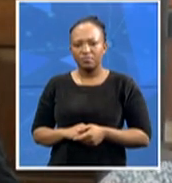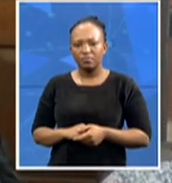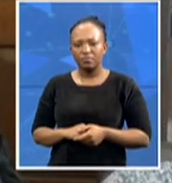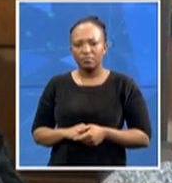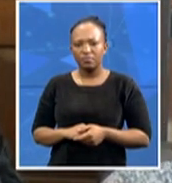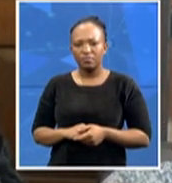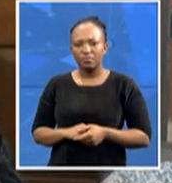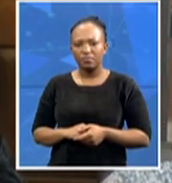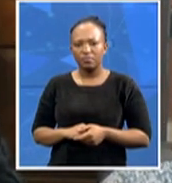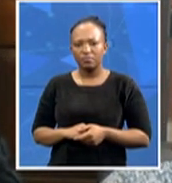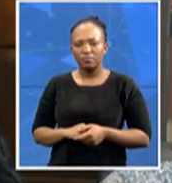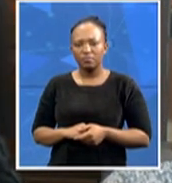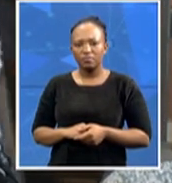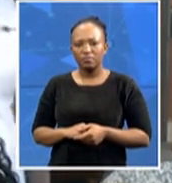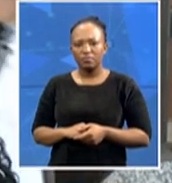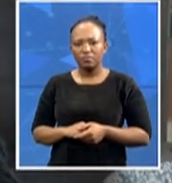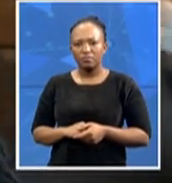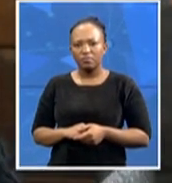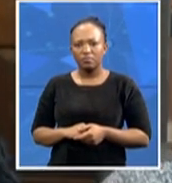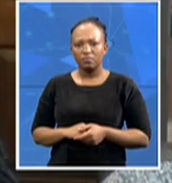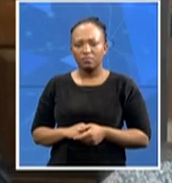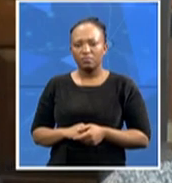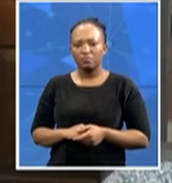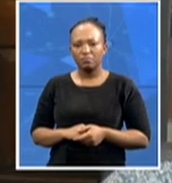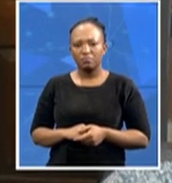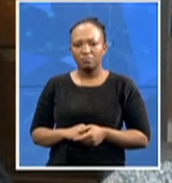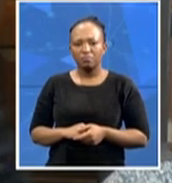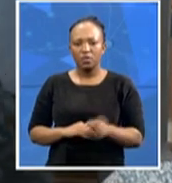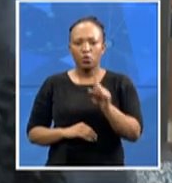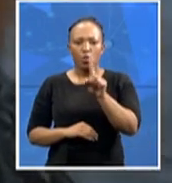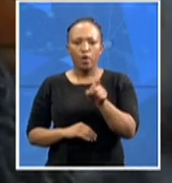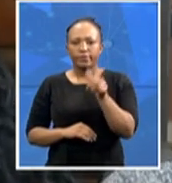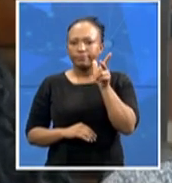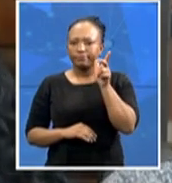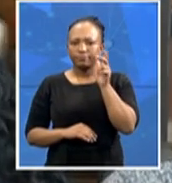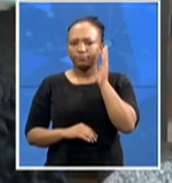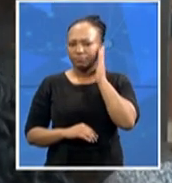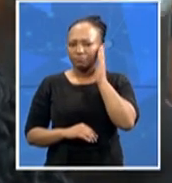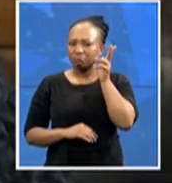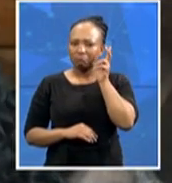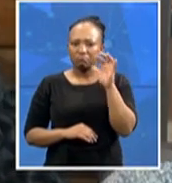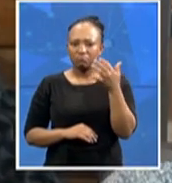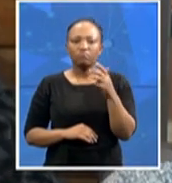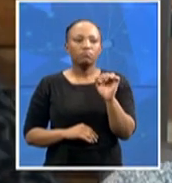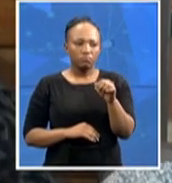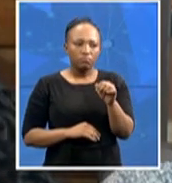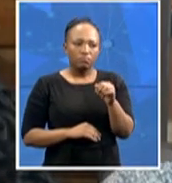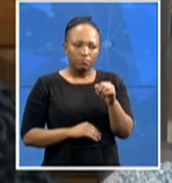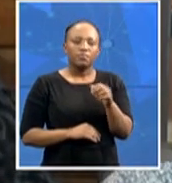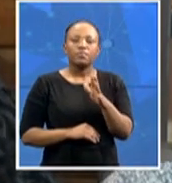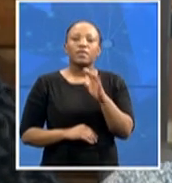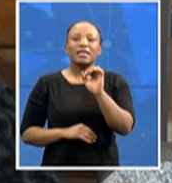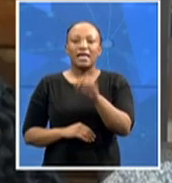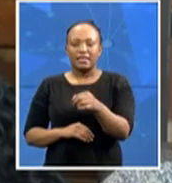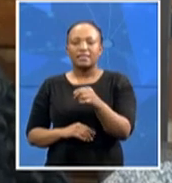29 to 28 years. Look, it's absolutely important that we don't give up on our institutions. Our